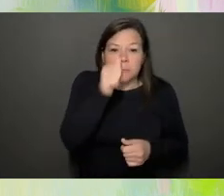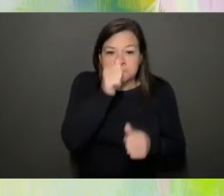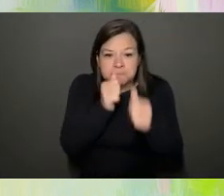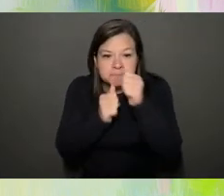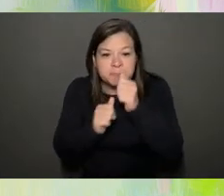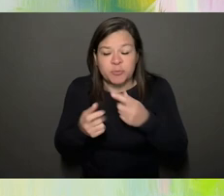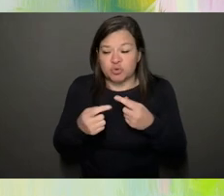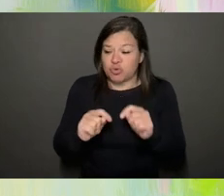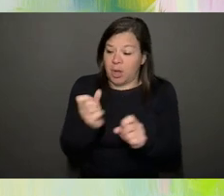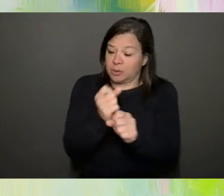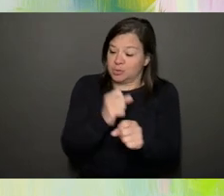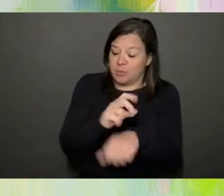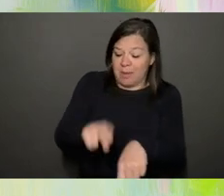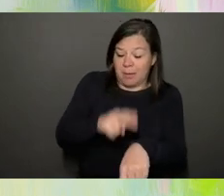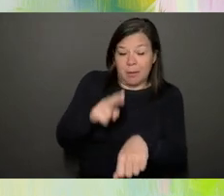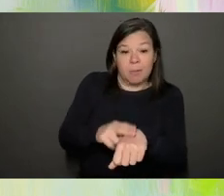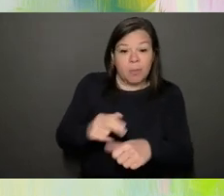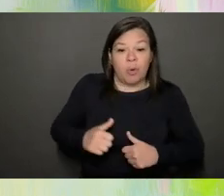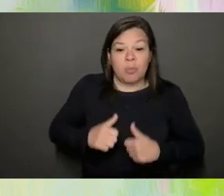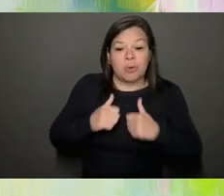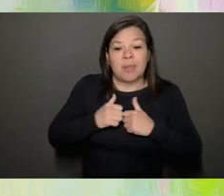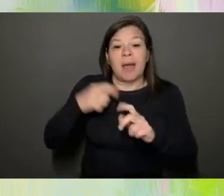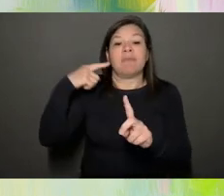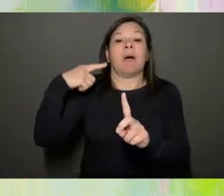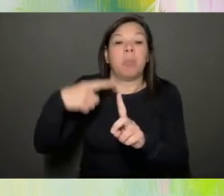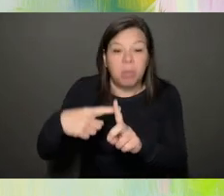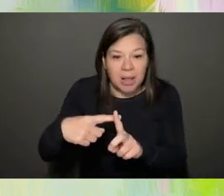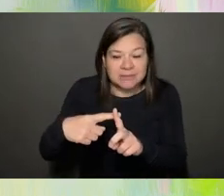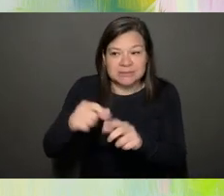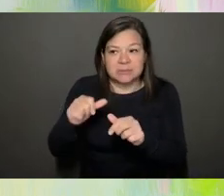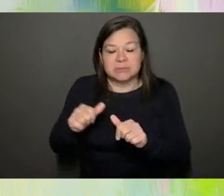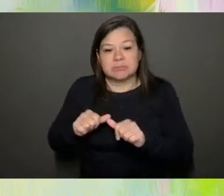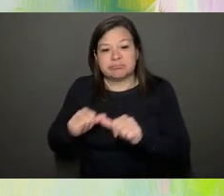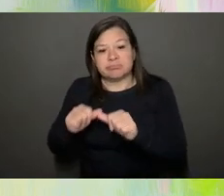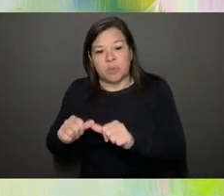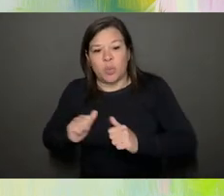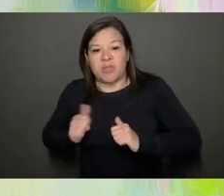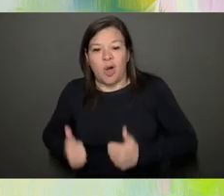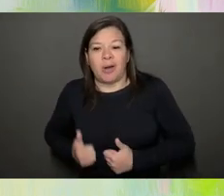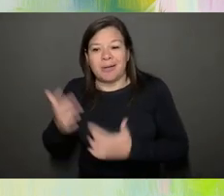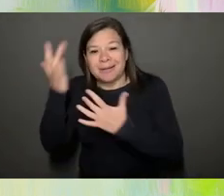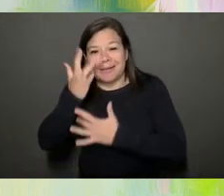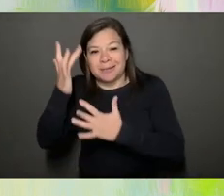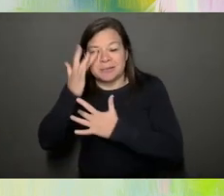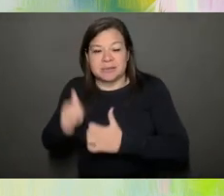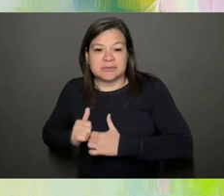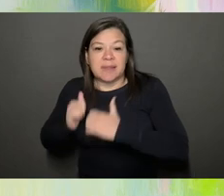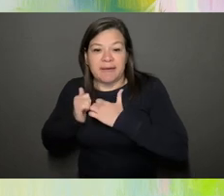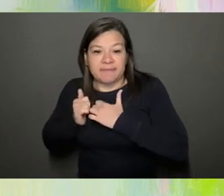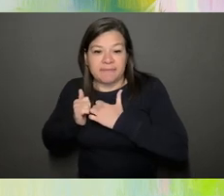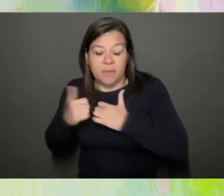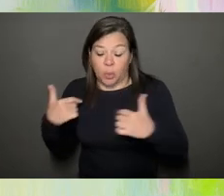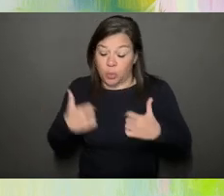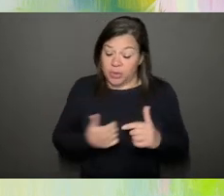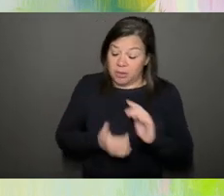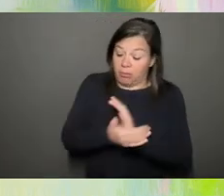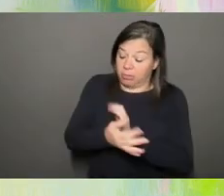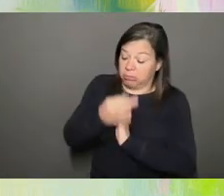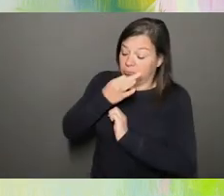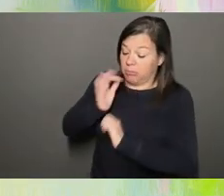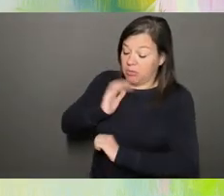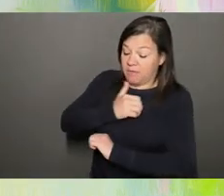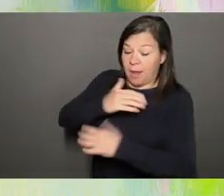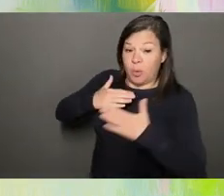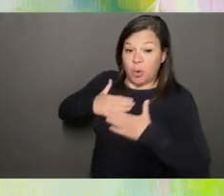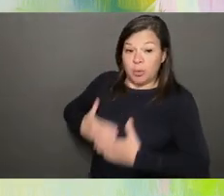life in addition to the illness life. And so we are the experts of our bodies. We are the ones with